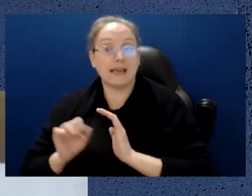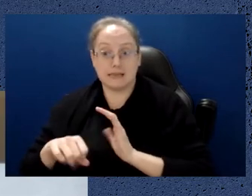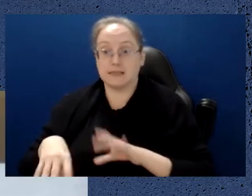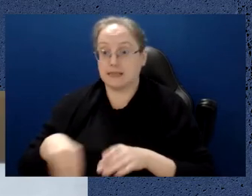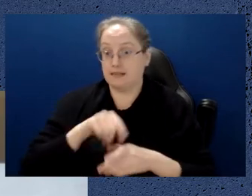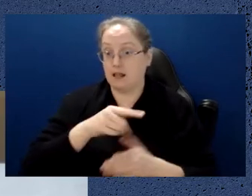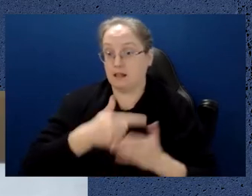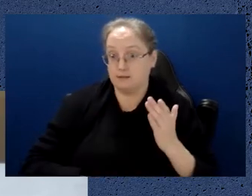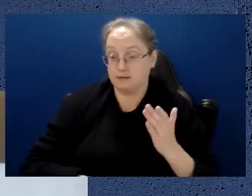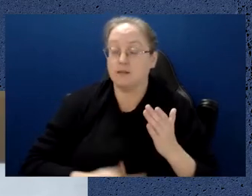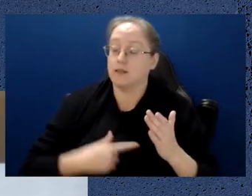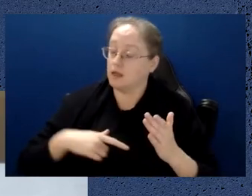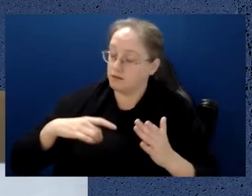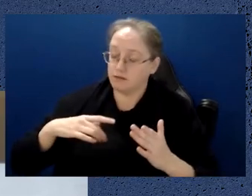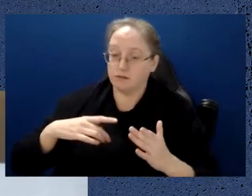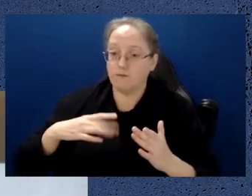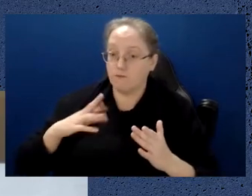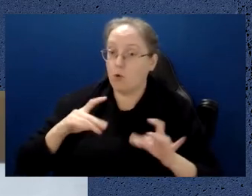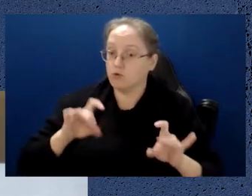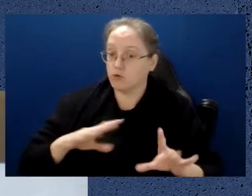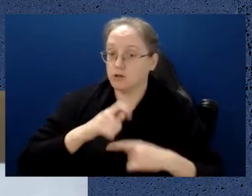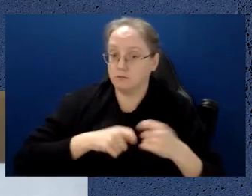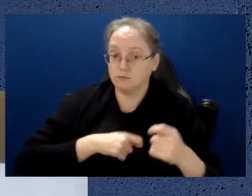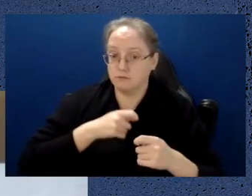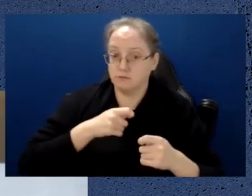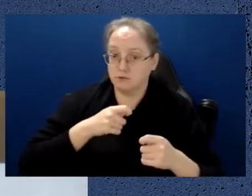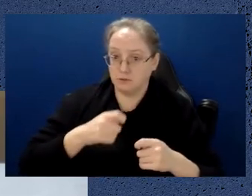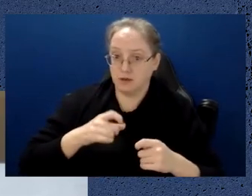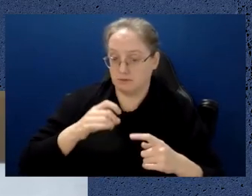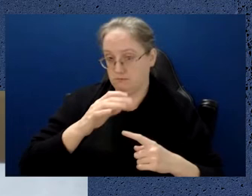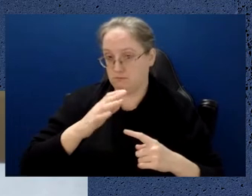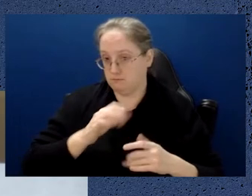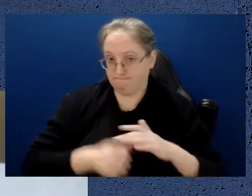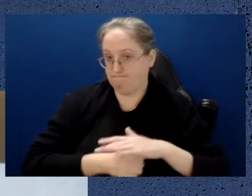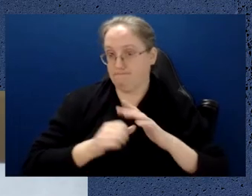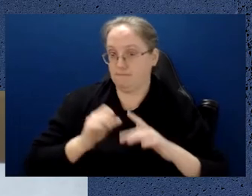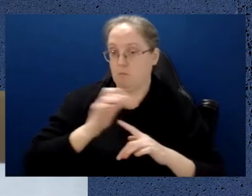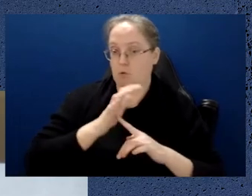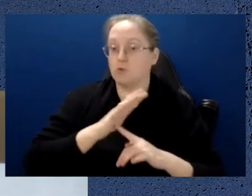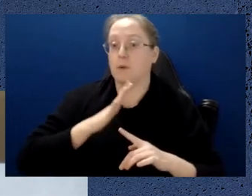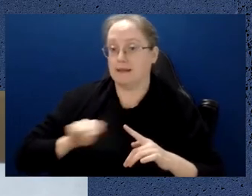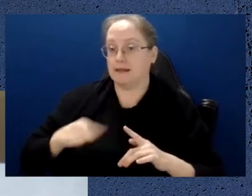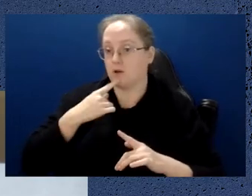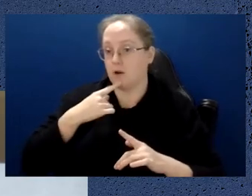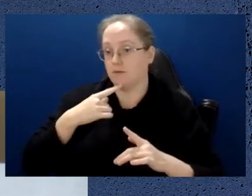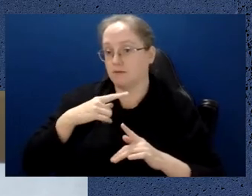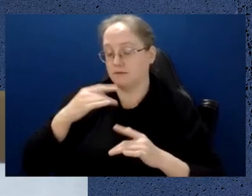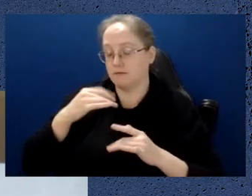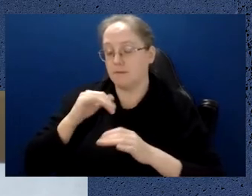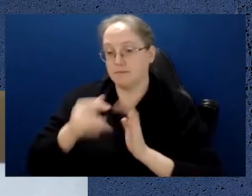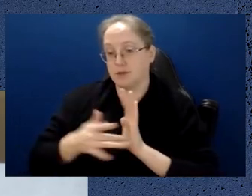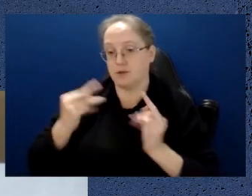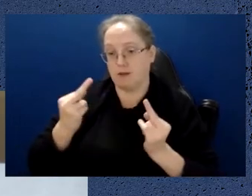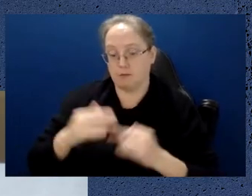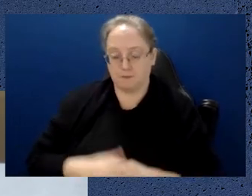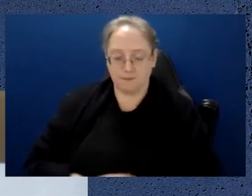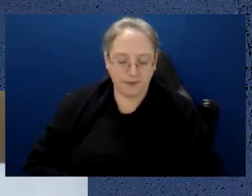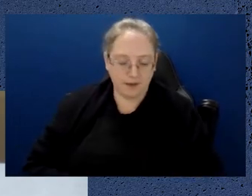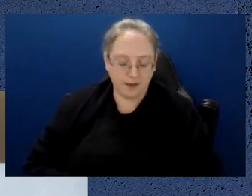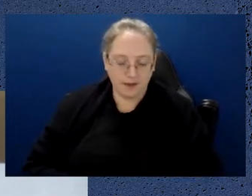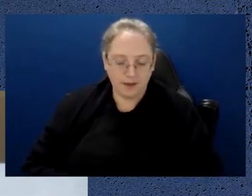a quantum quantum technologies are part of that list. They are considered to for Australia to be a critical technology.